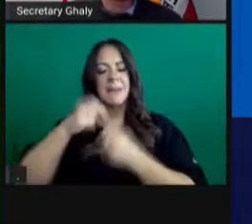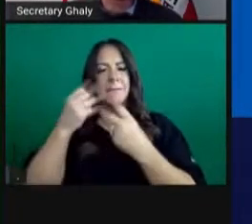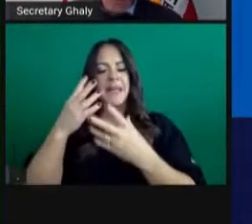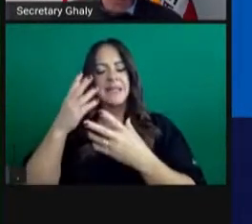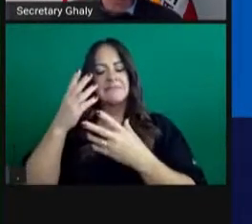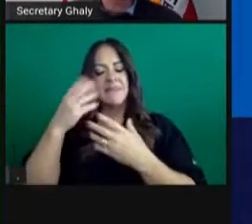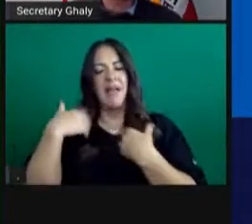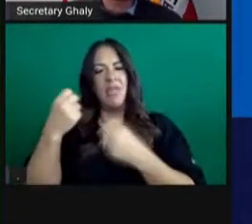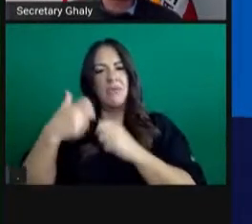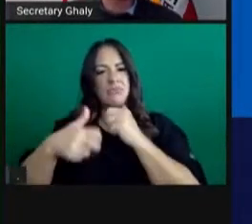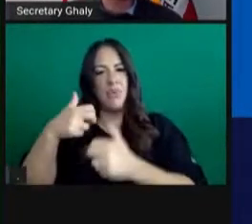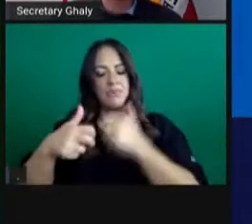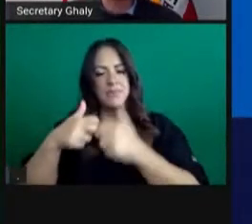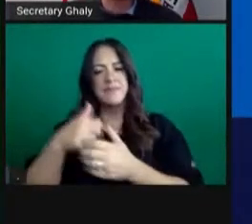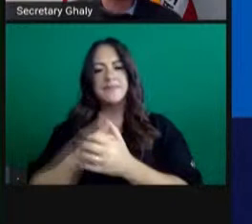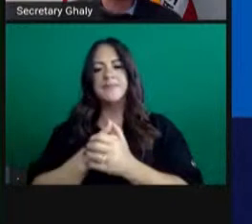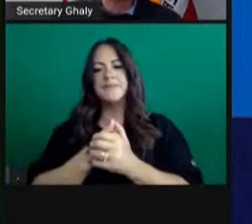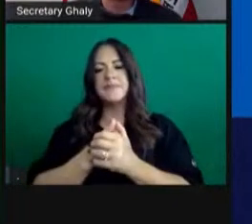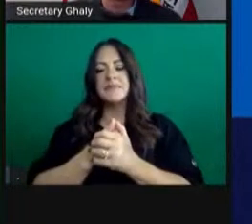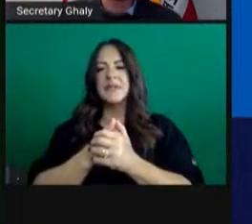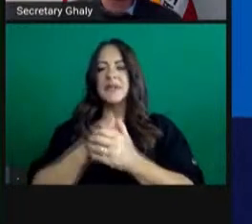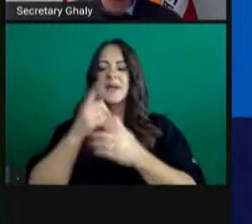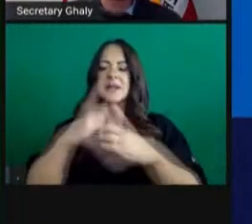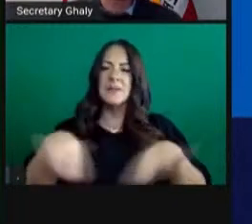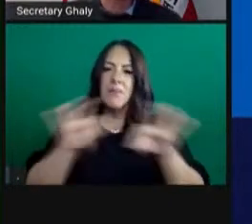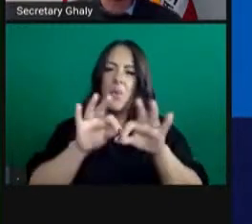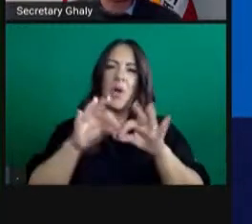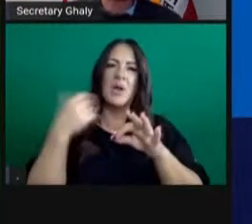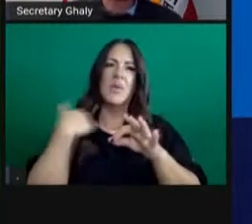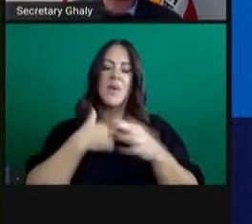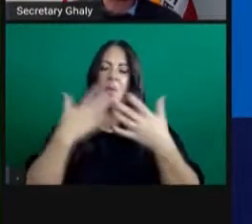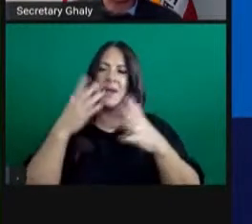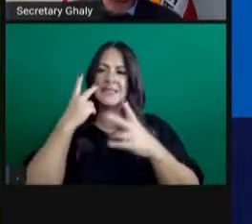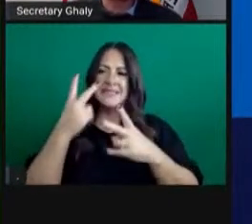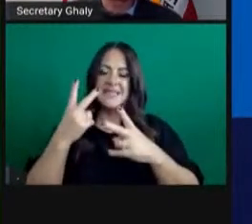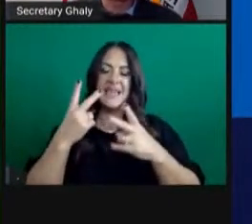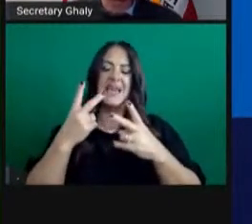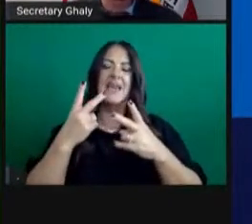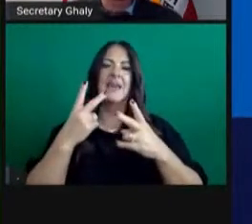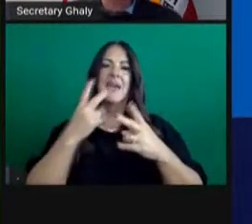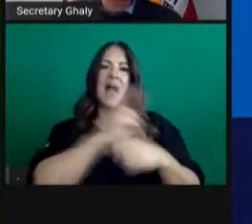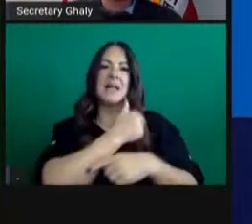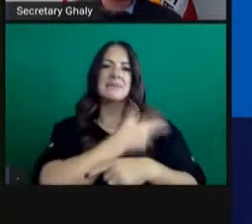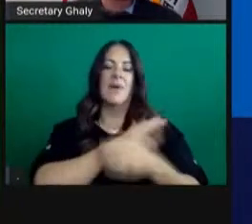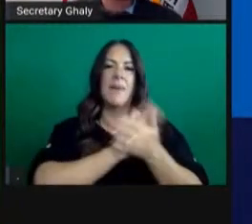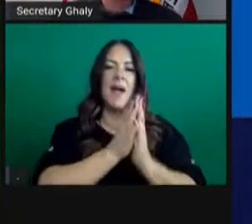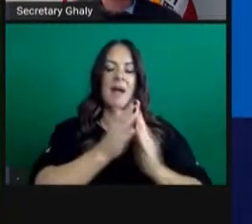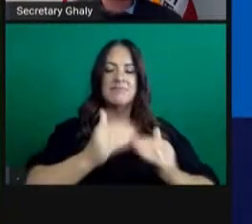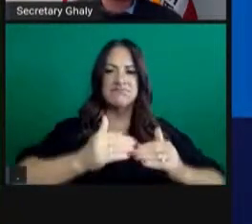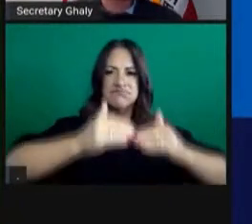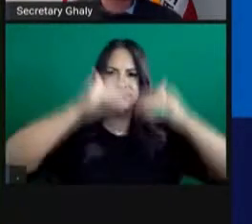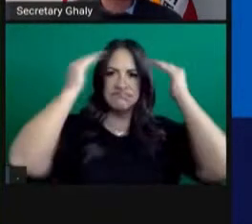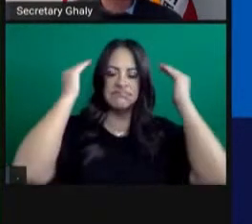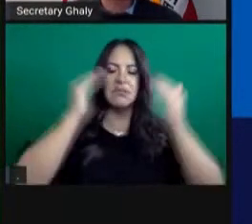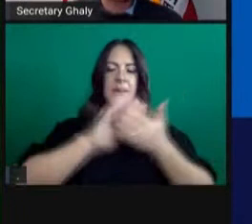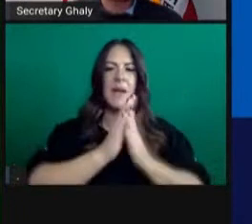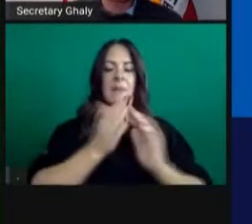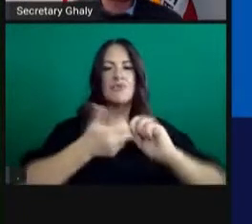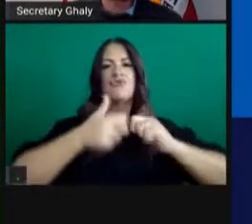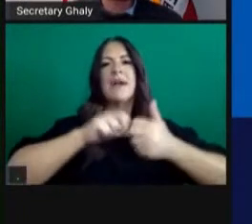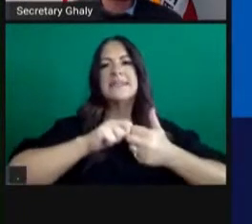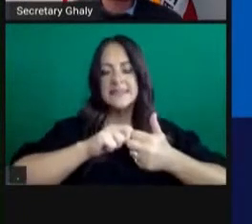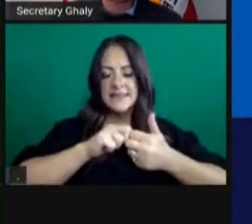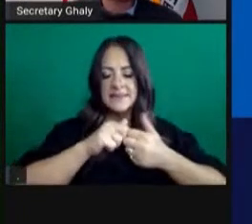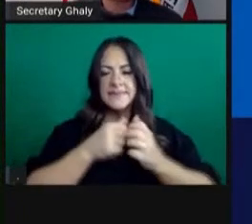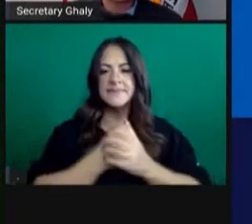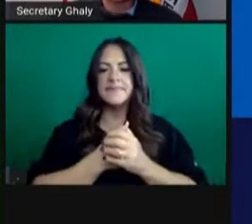to support the overall healthcare delivery system that we are looking after now. Again, these projections are